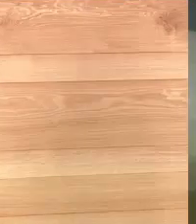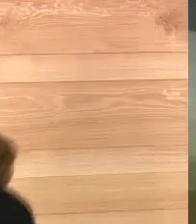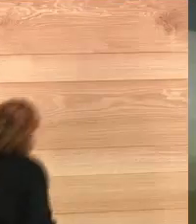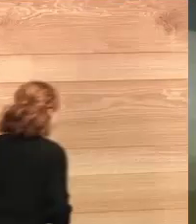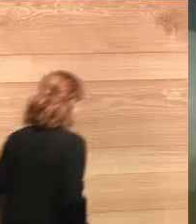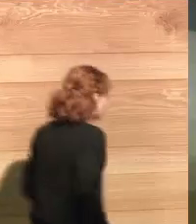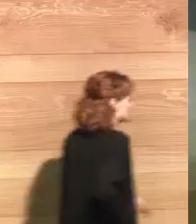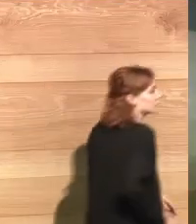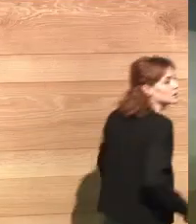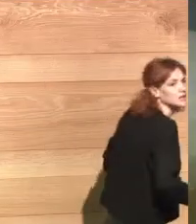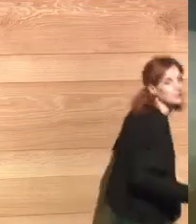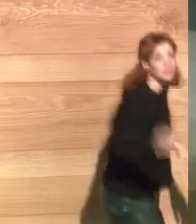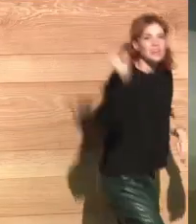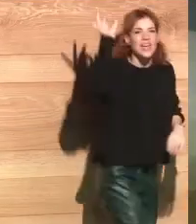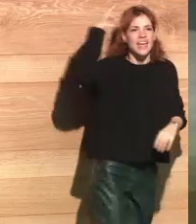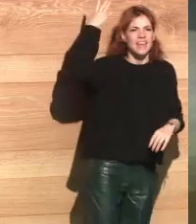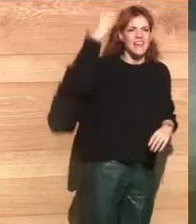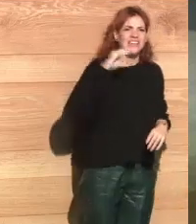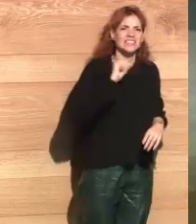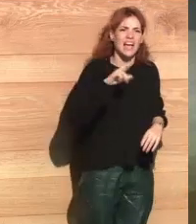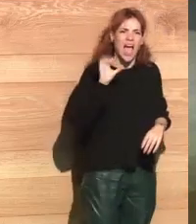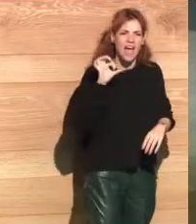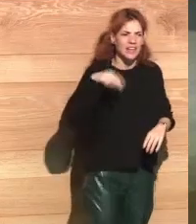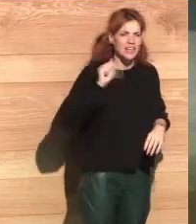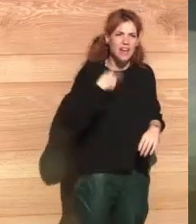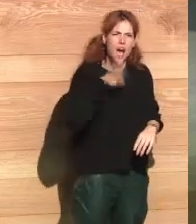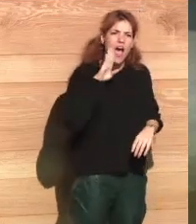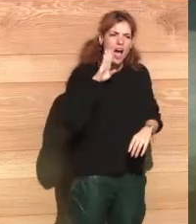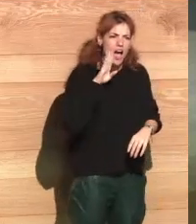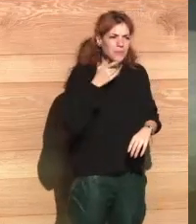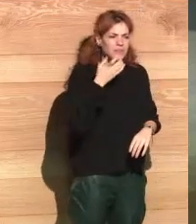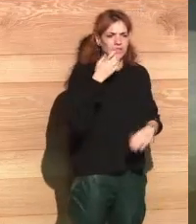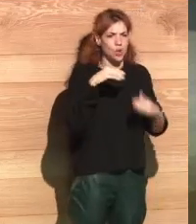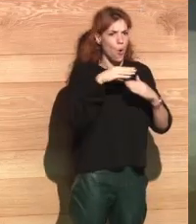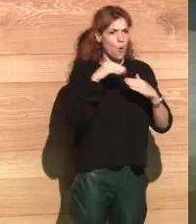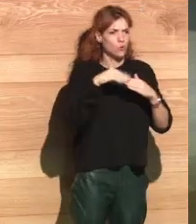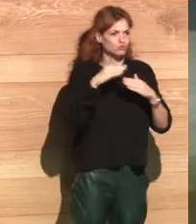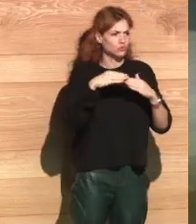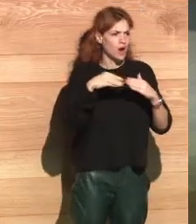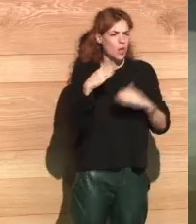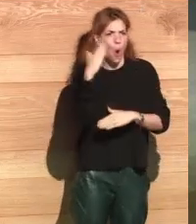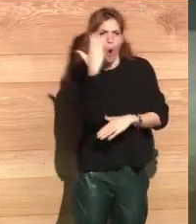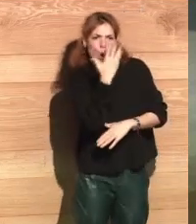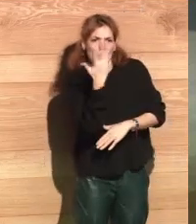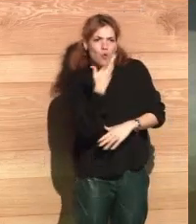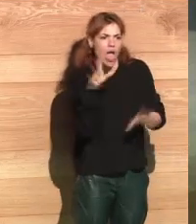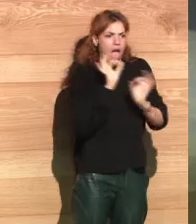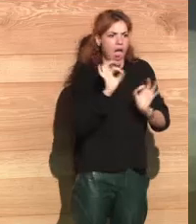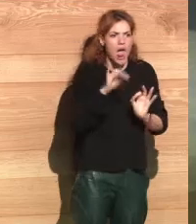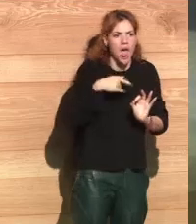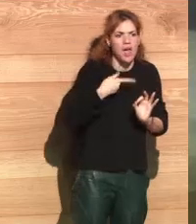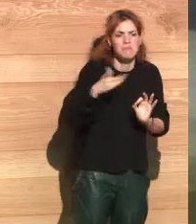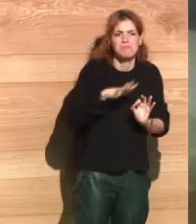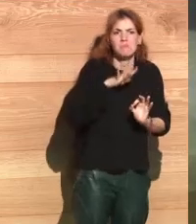I will keep one of the ideas that she has mentioned. Why should we be worried about privacy if we have nothing to